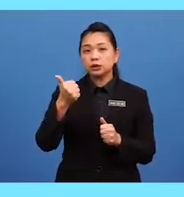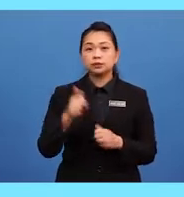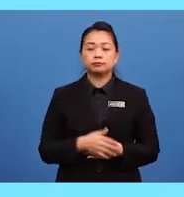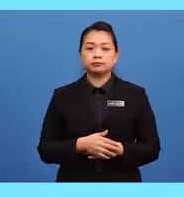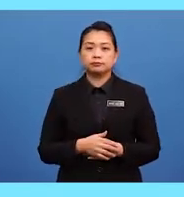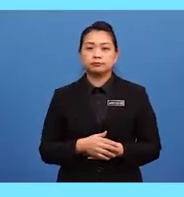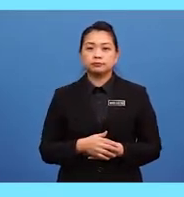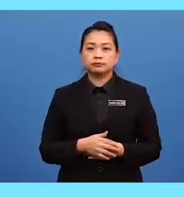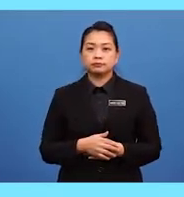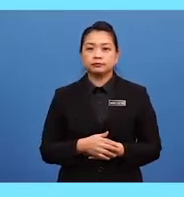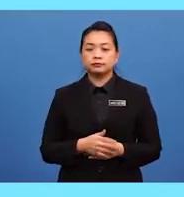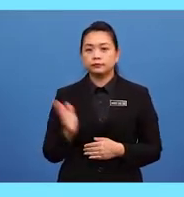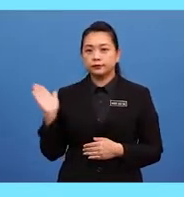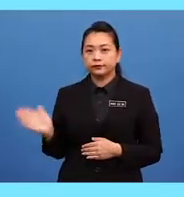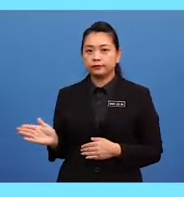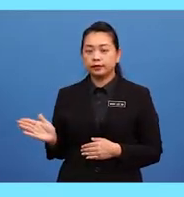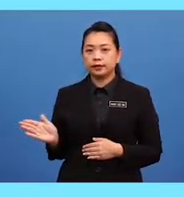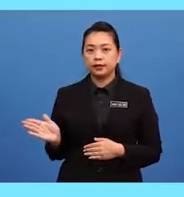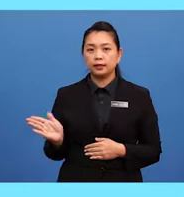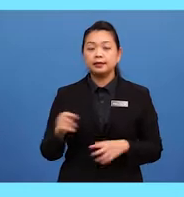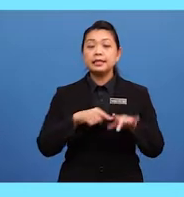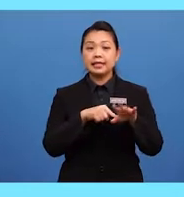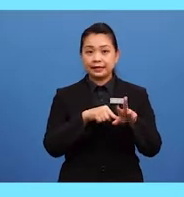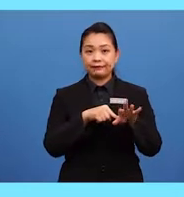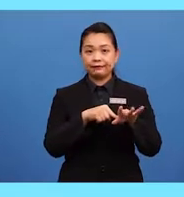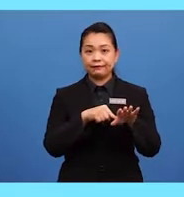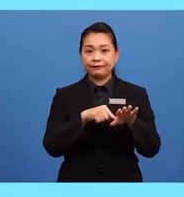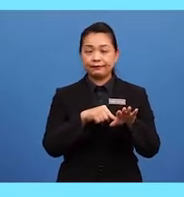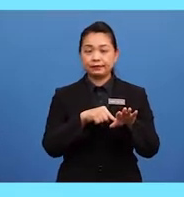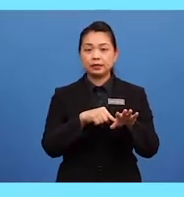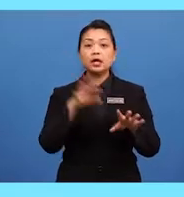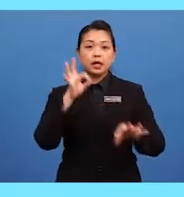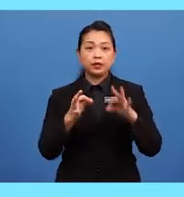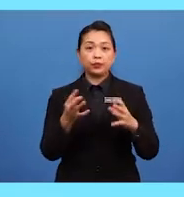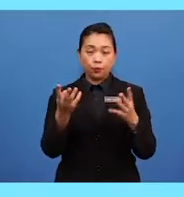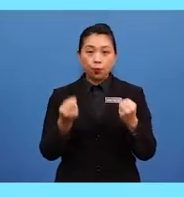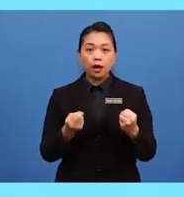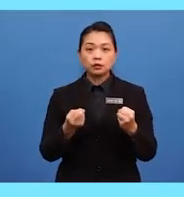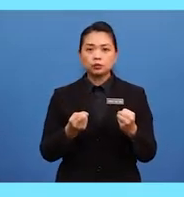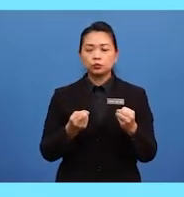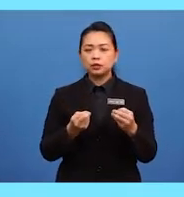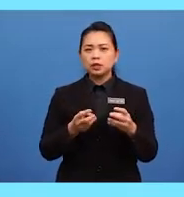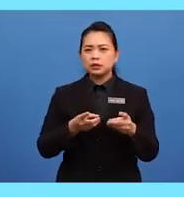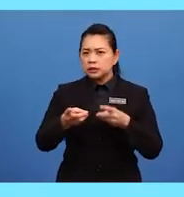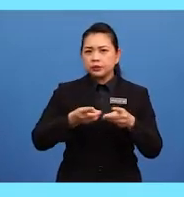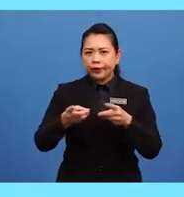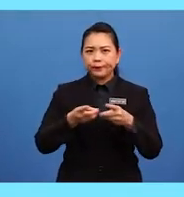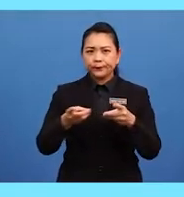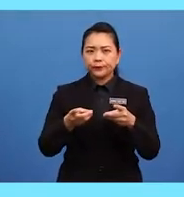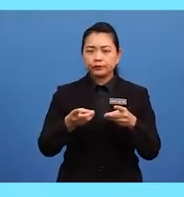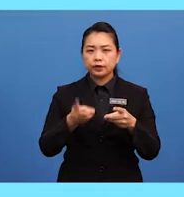situation would be, leaf. If you want to describe a single leaf,